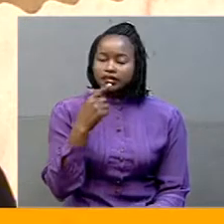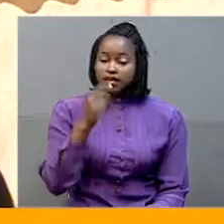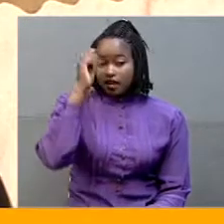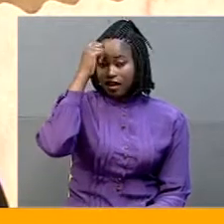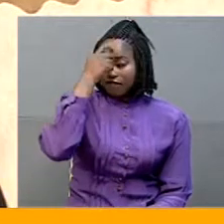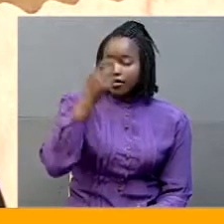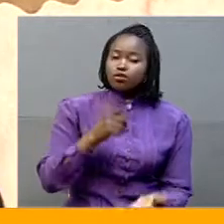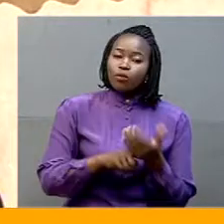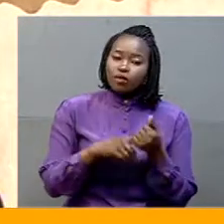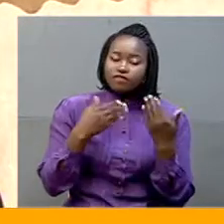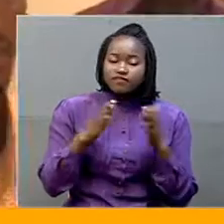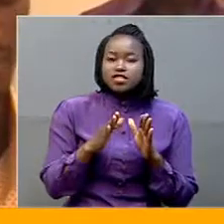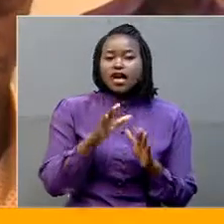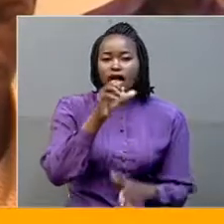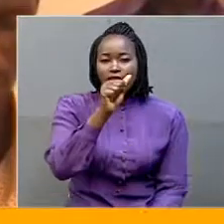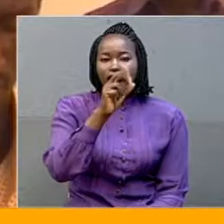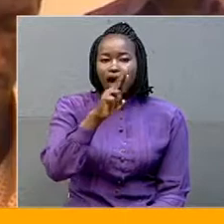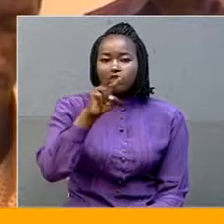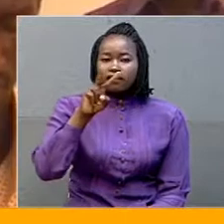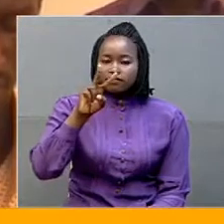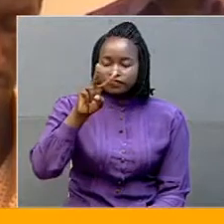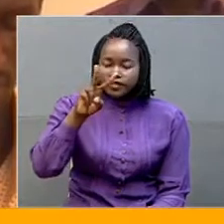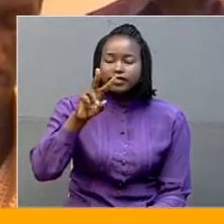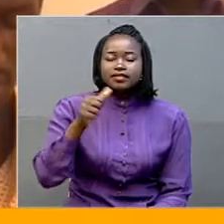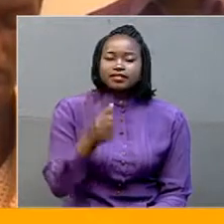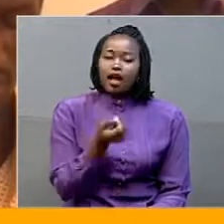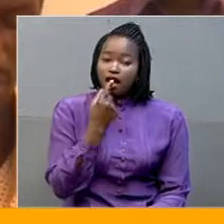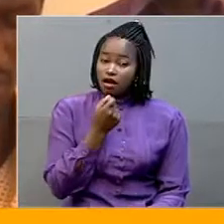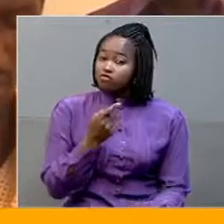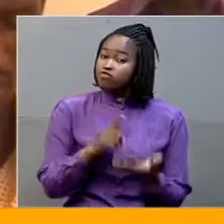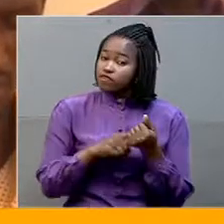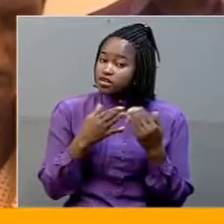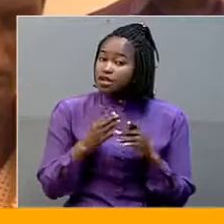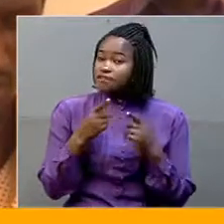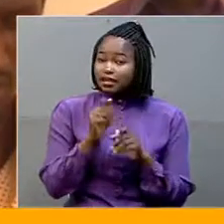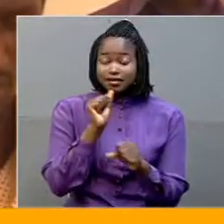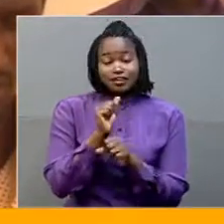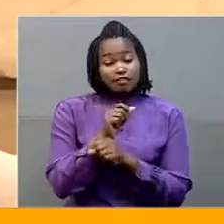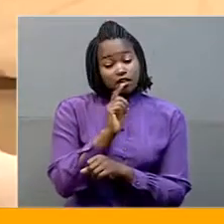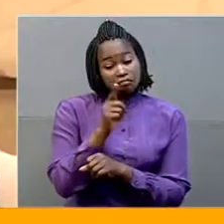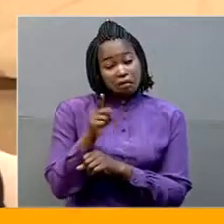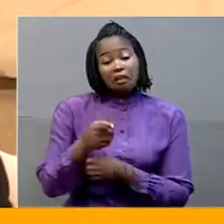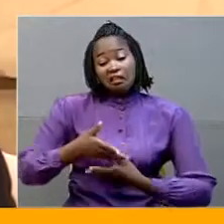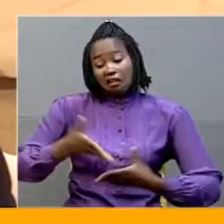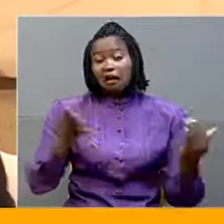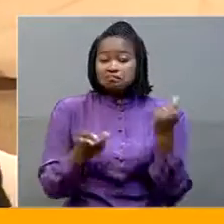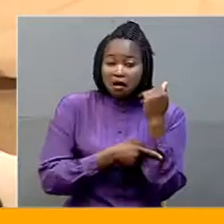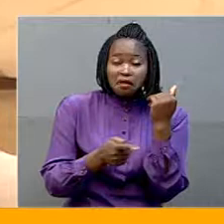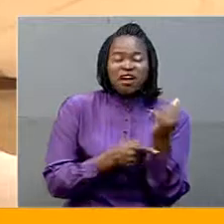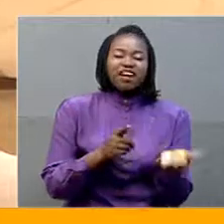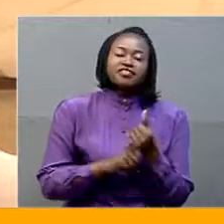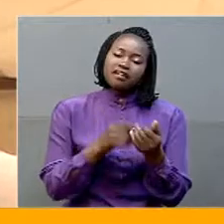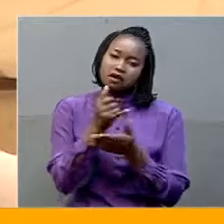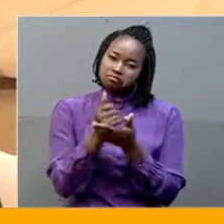procured enough ARVs, but advised staff to avoid contracting the disease. The world is working very hard